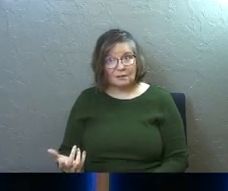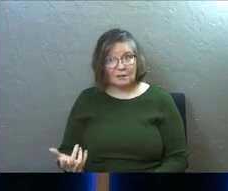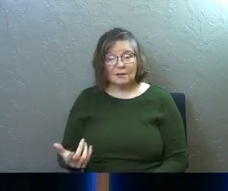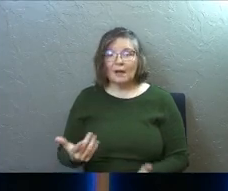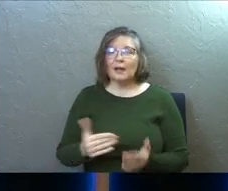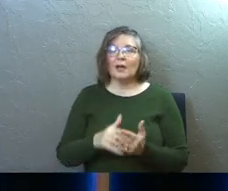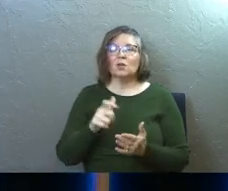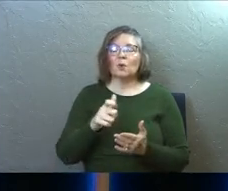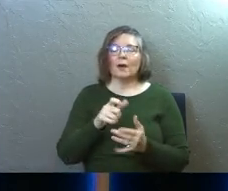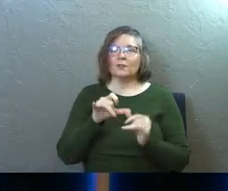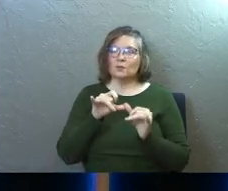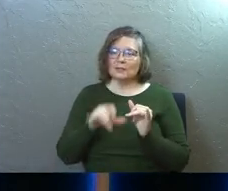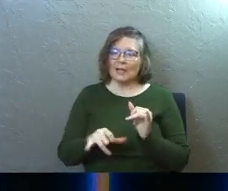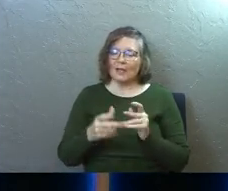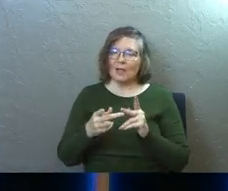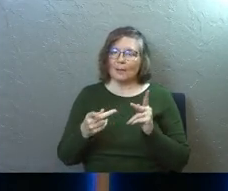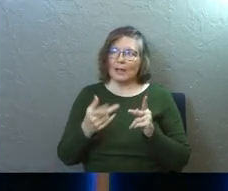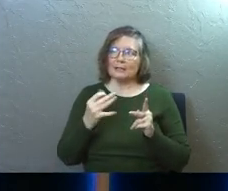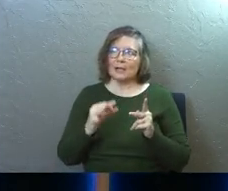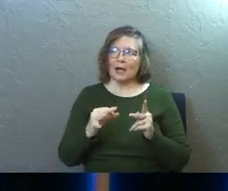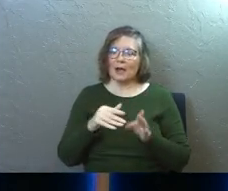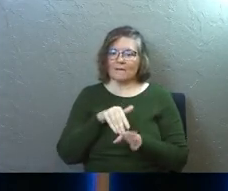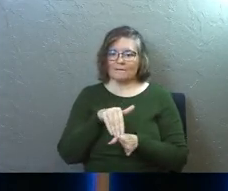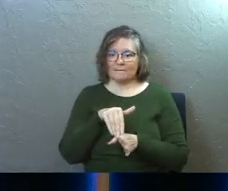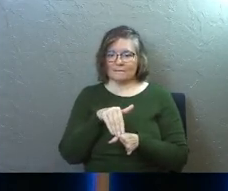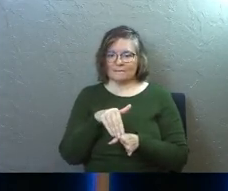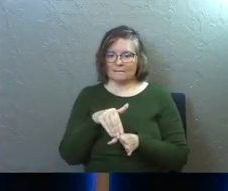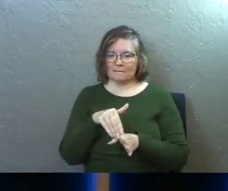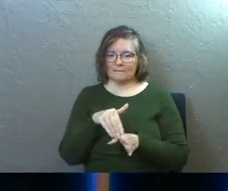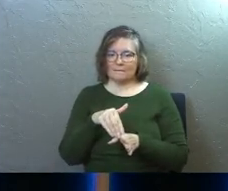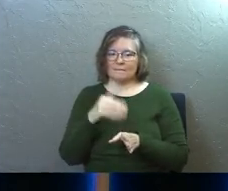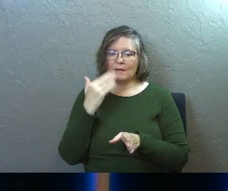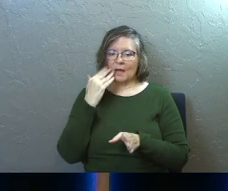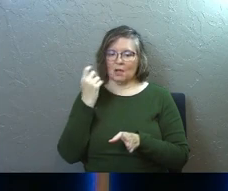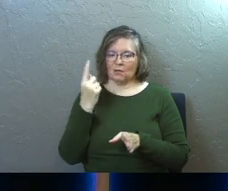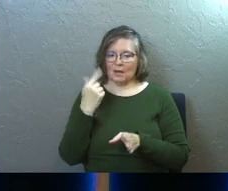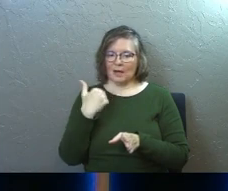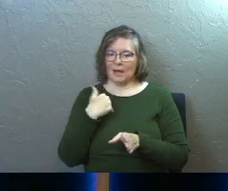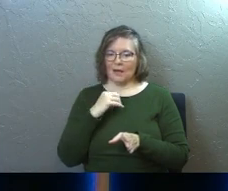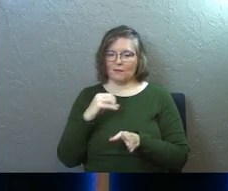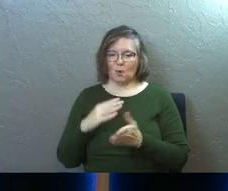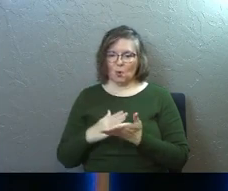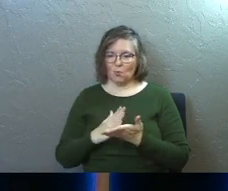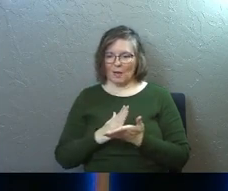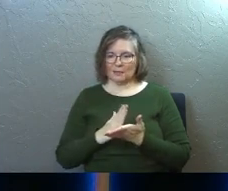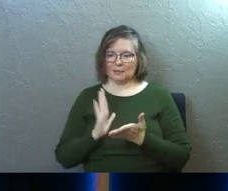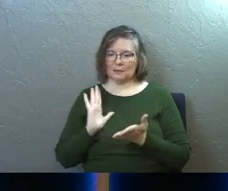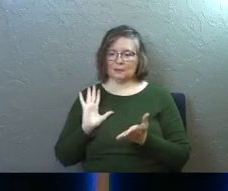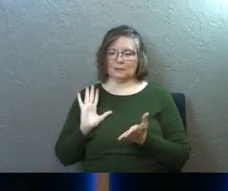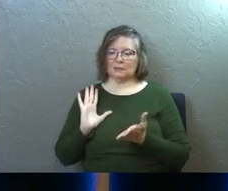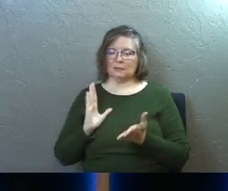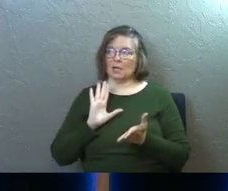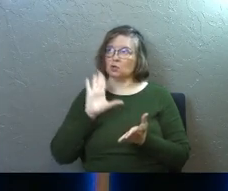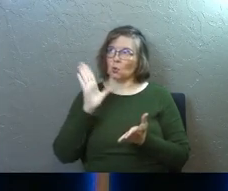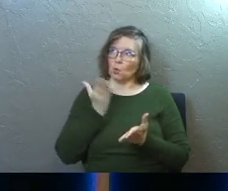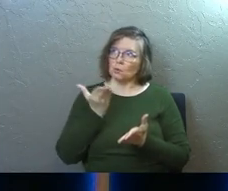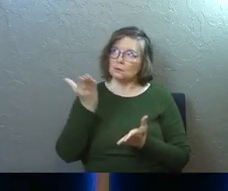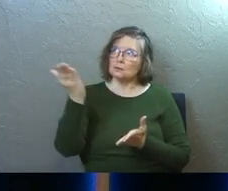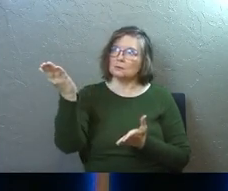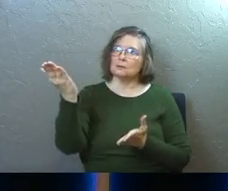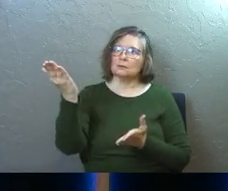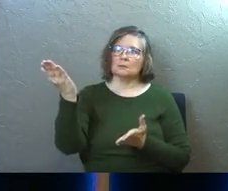And again, you got to stay in that place of, God, I have no rights anymore. Like I don't, it's all yours.